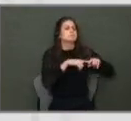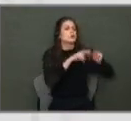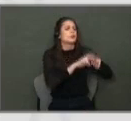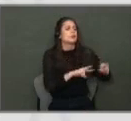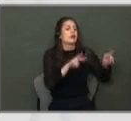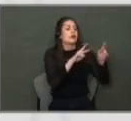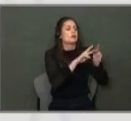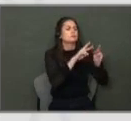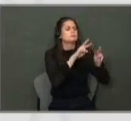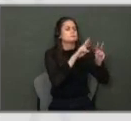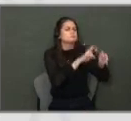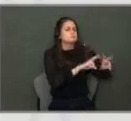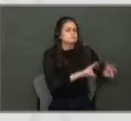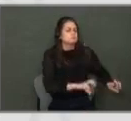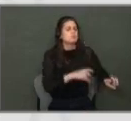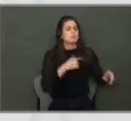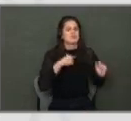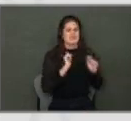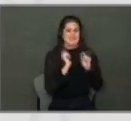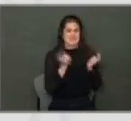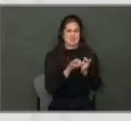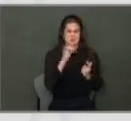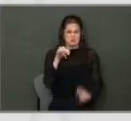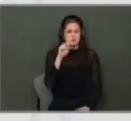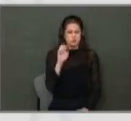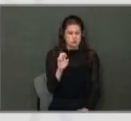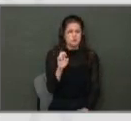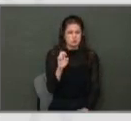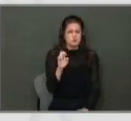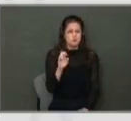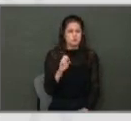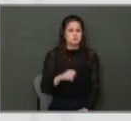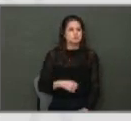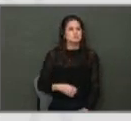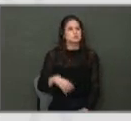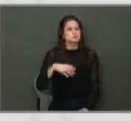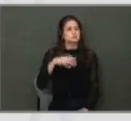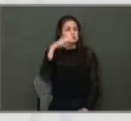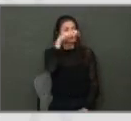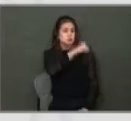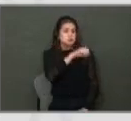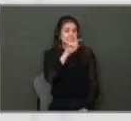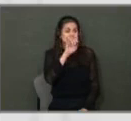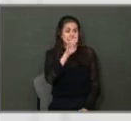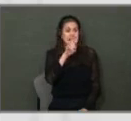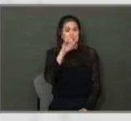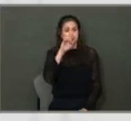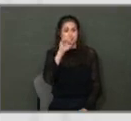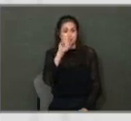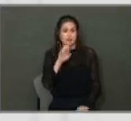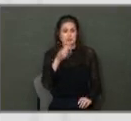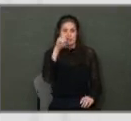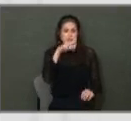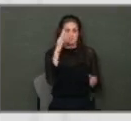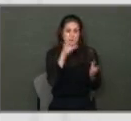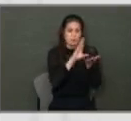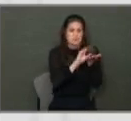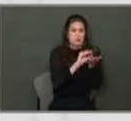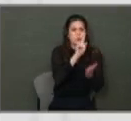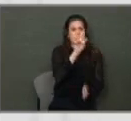with the council from the appraisal district in June, we were assuming the tax rate was going to have to go down 1.3 cents.